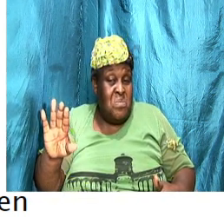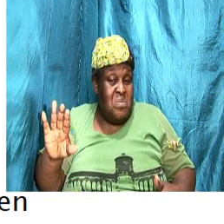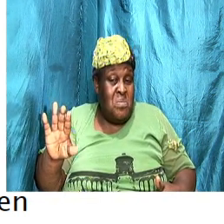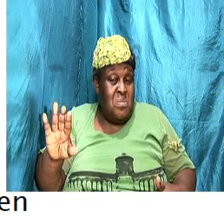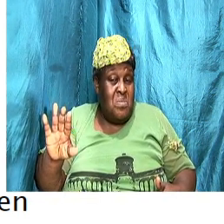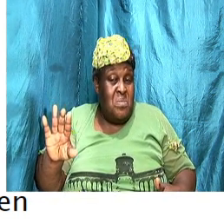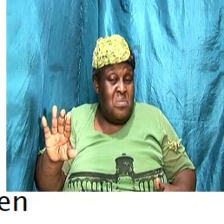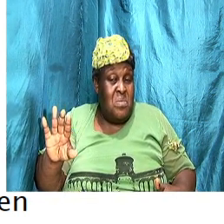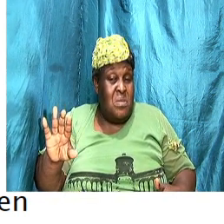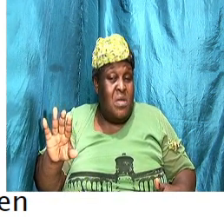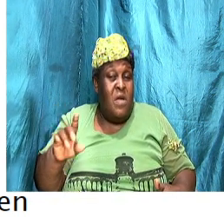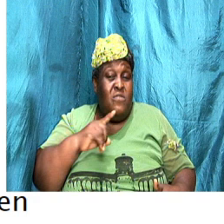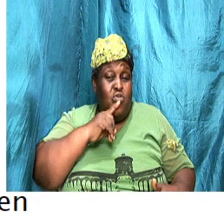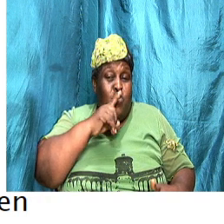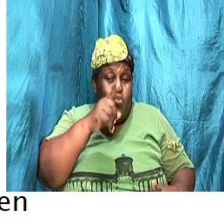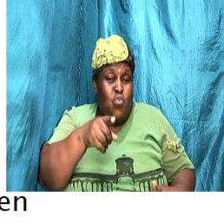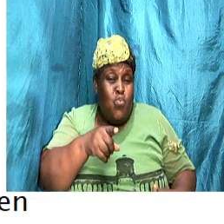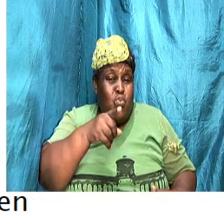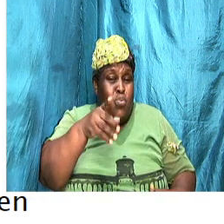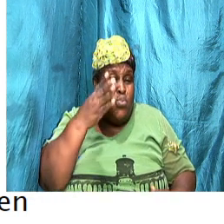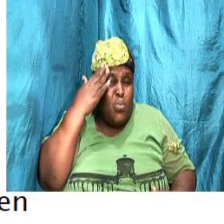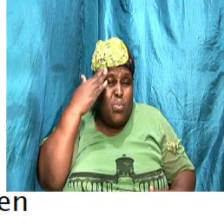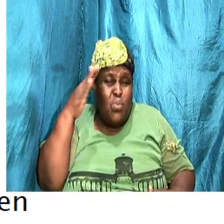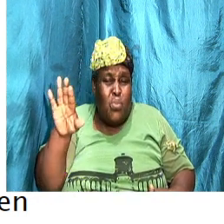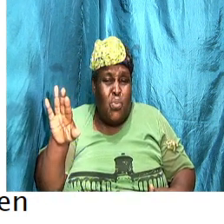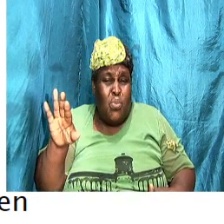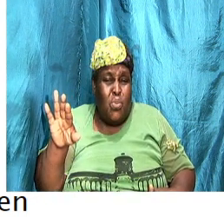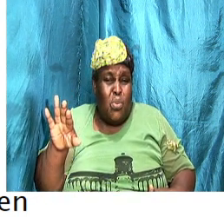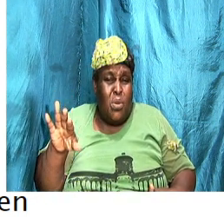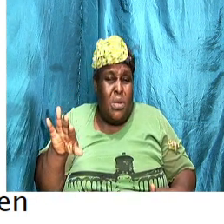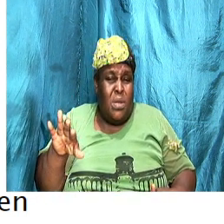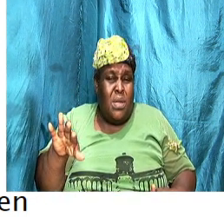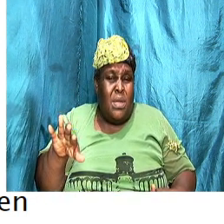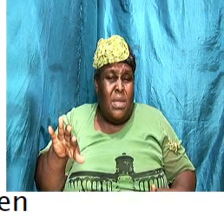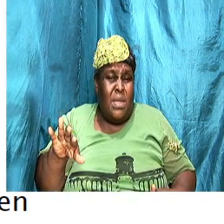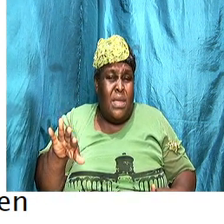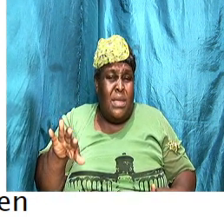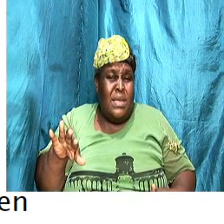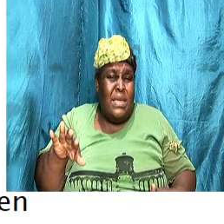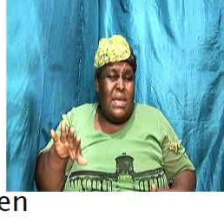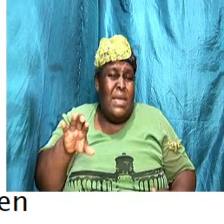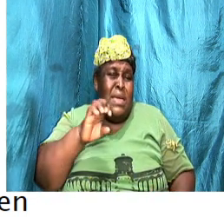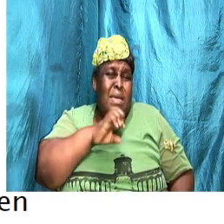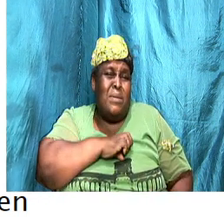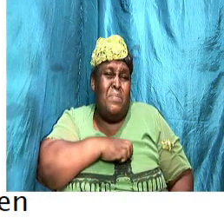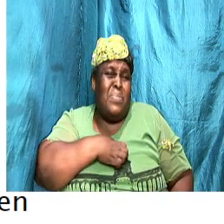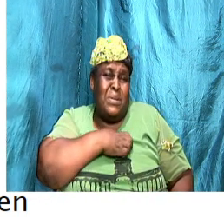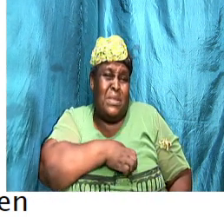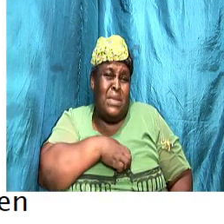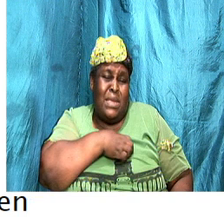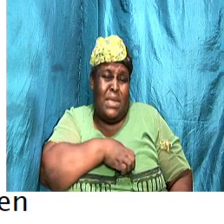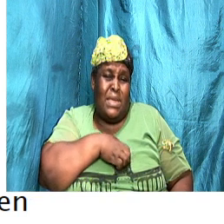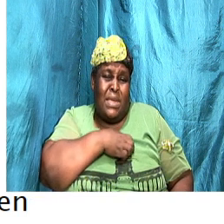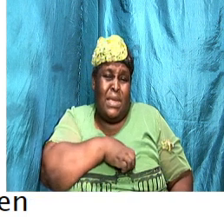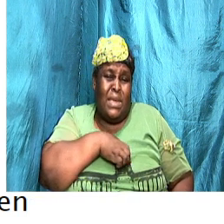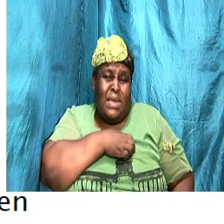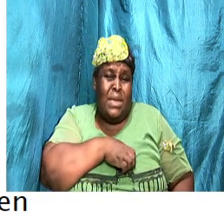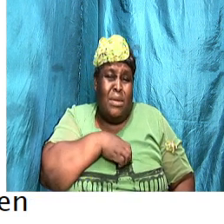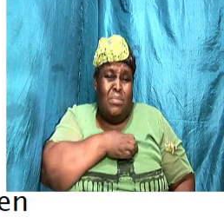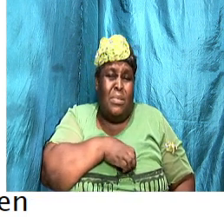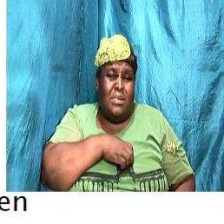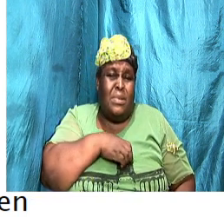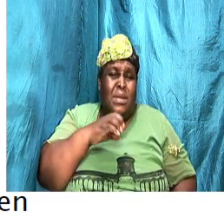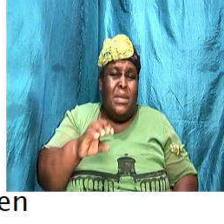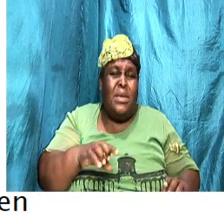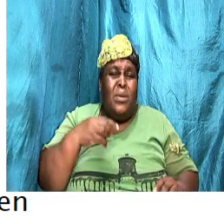Empathy can always help you solve a problem in your relationship. Putting yourself in your partner's place